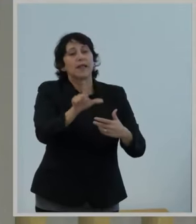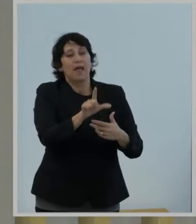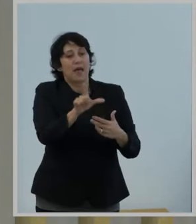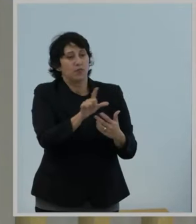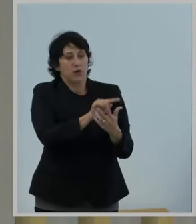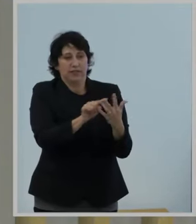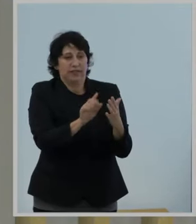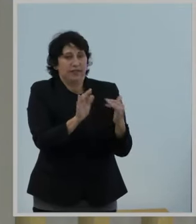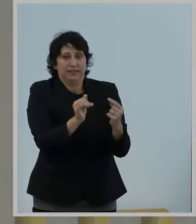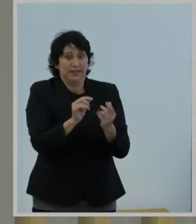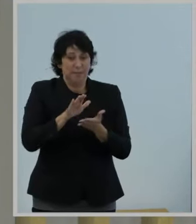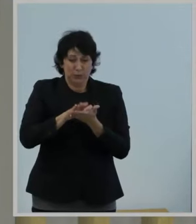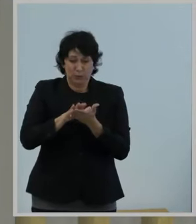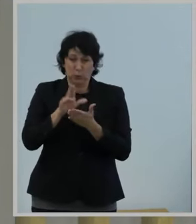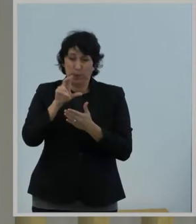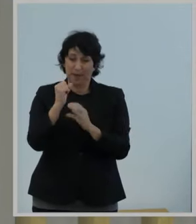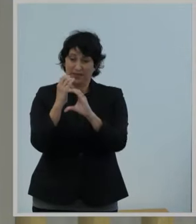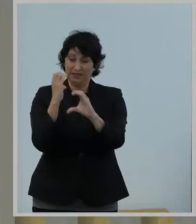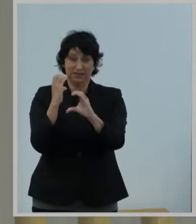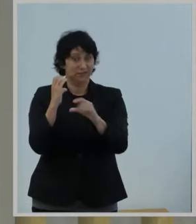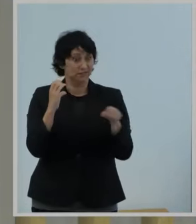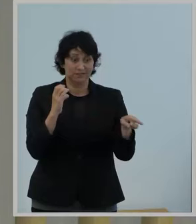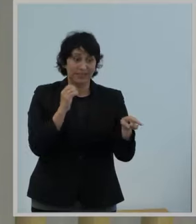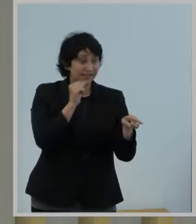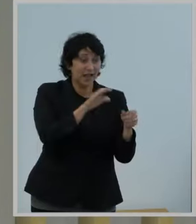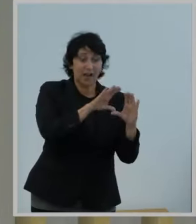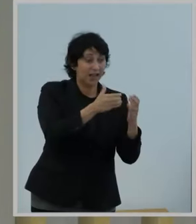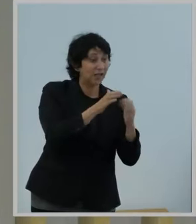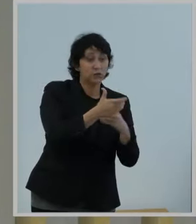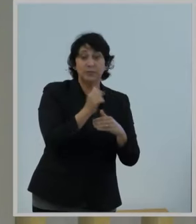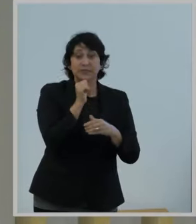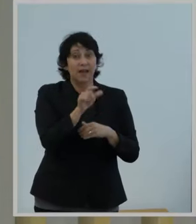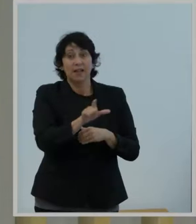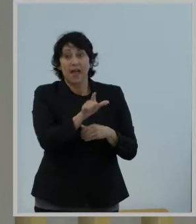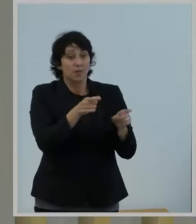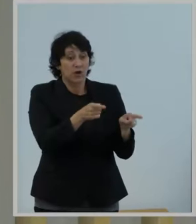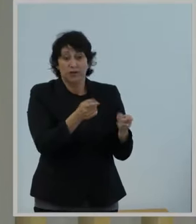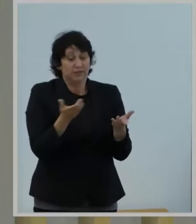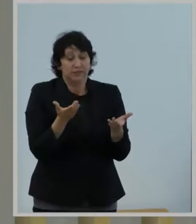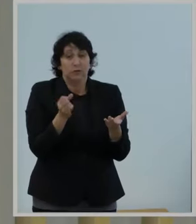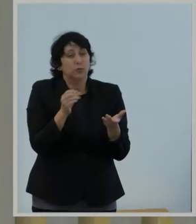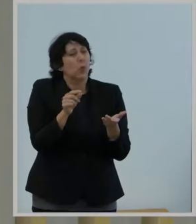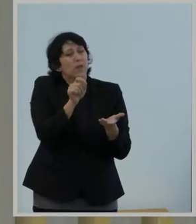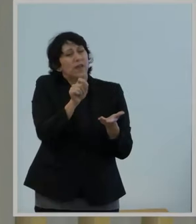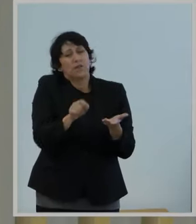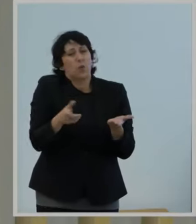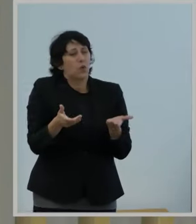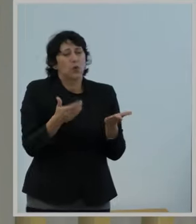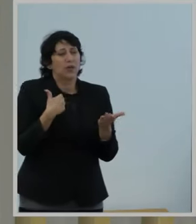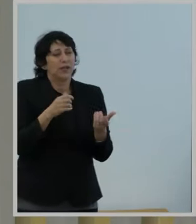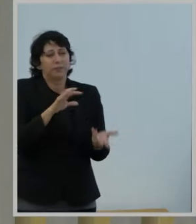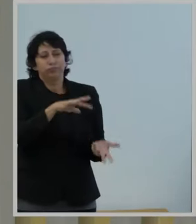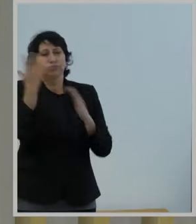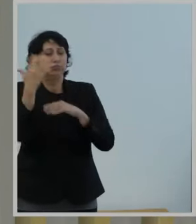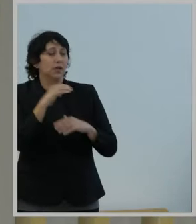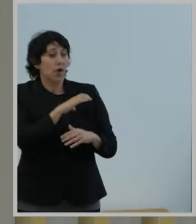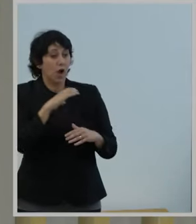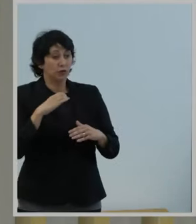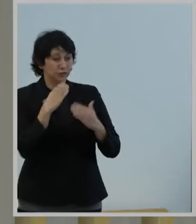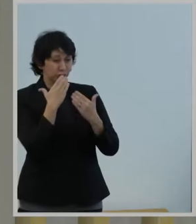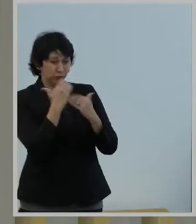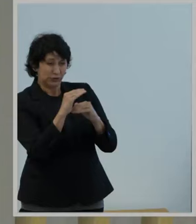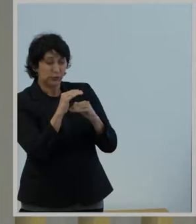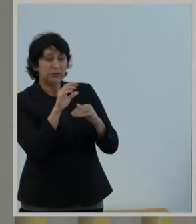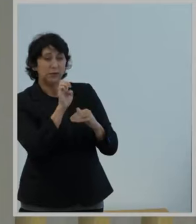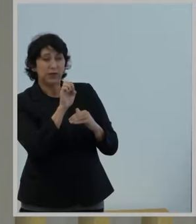and a school bus is neither a classroom nor a library. This item, therefore, eviscerates Congress's restrictions on E